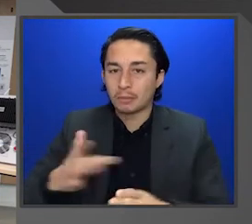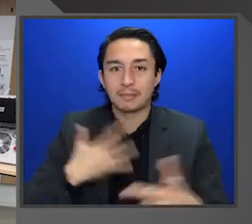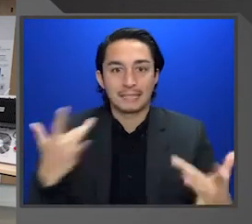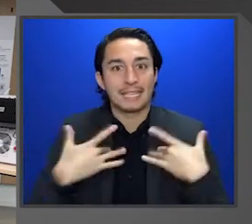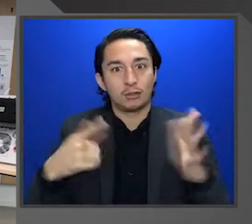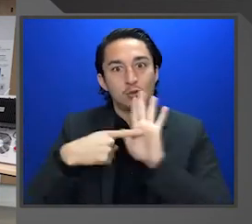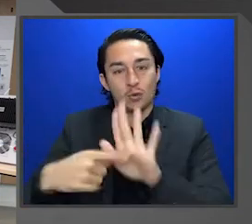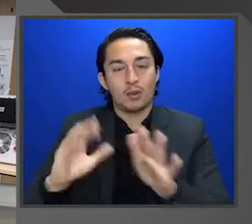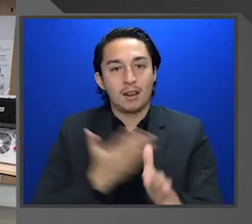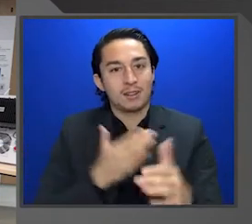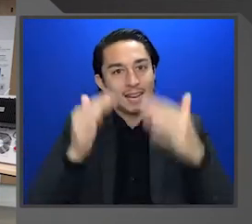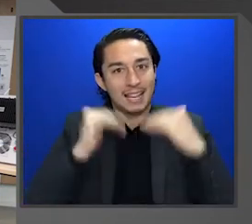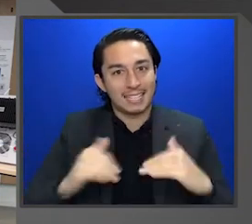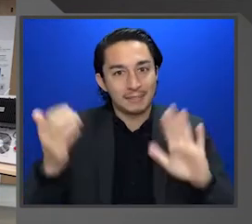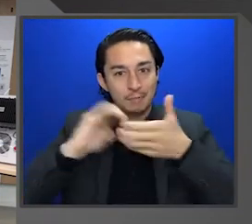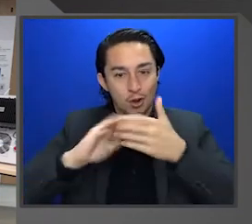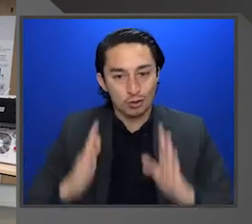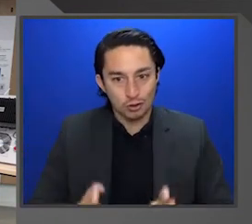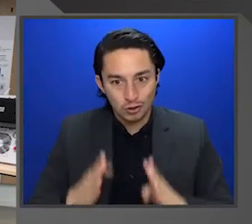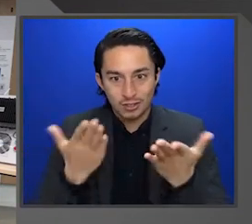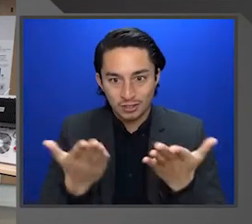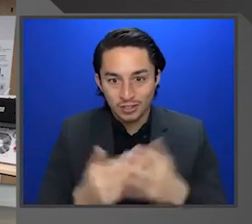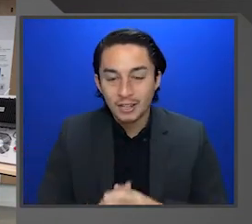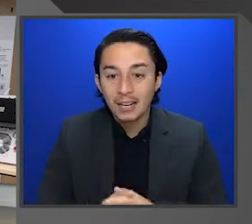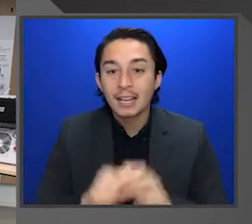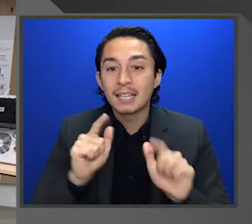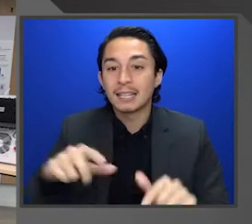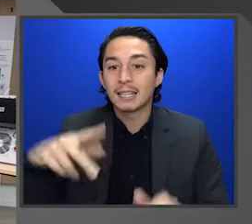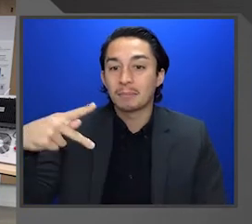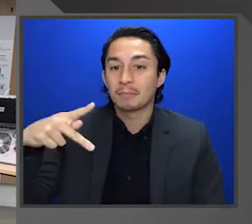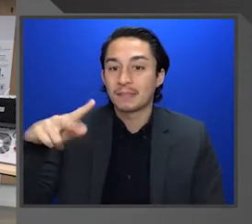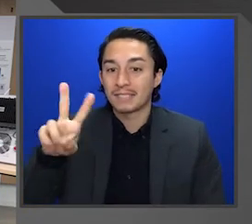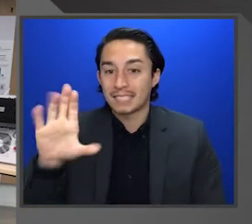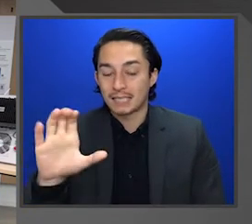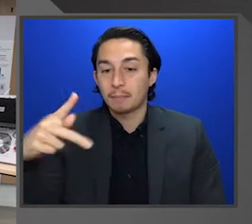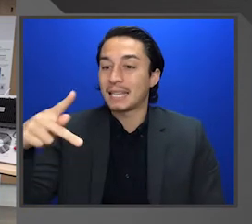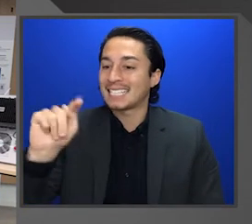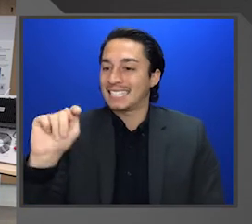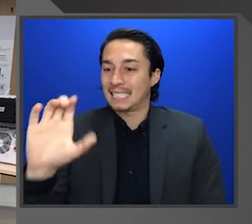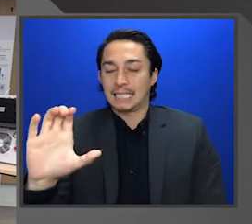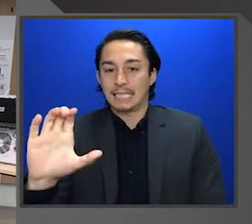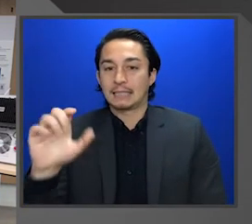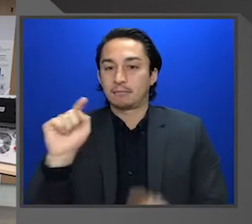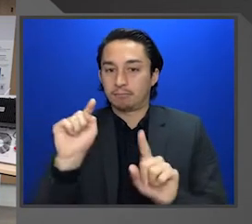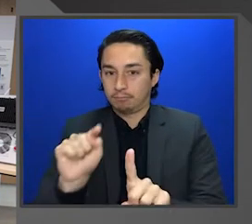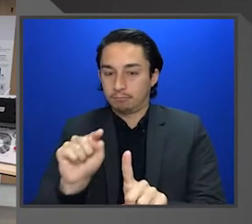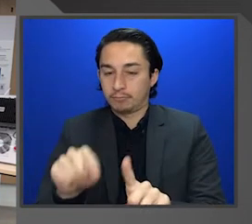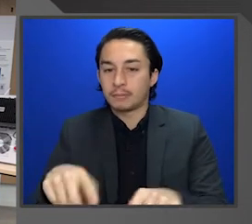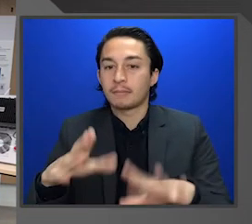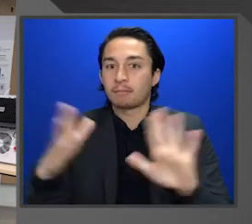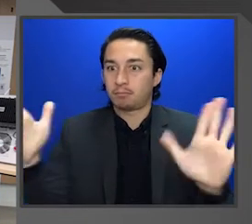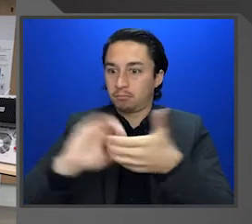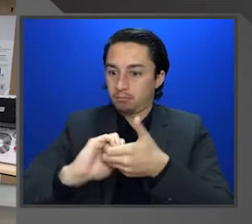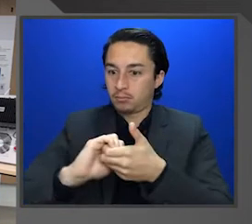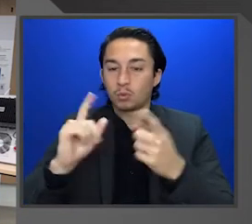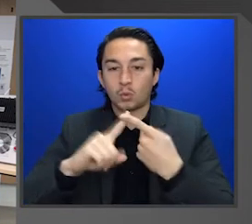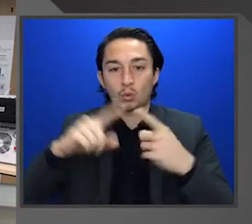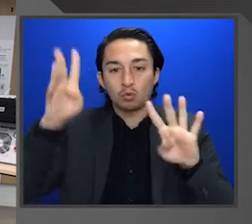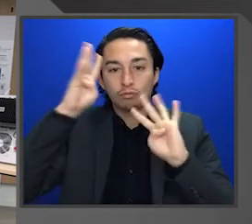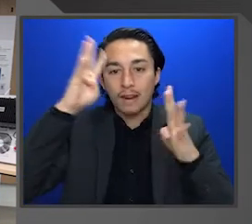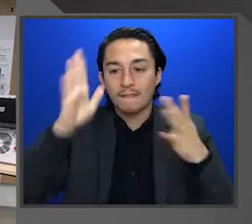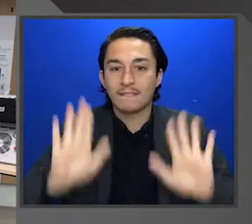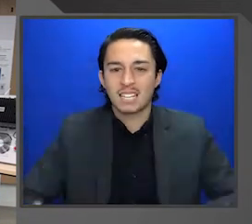showcase our next partner. So with us here is PTC. So PTC and Howden, I've gotten together to create a